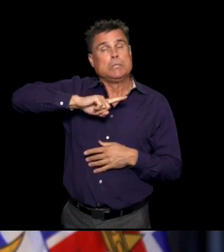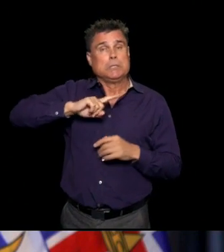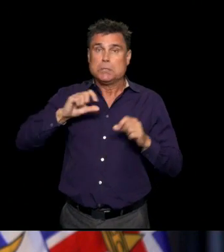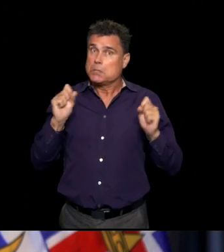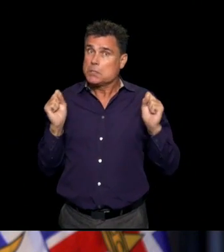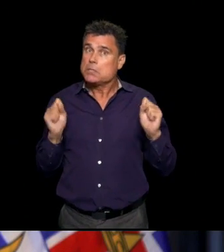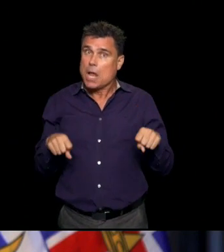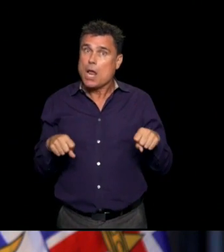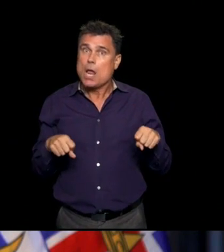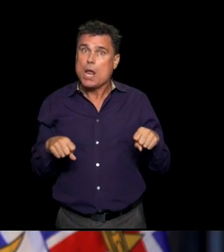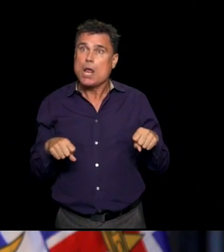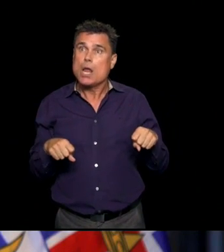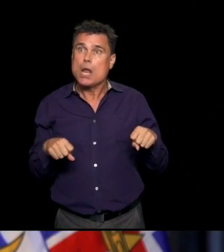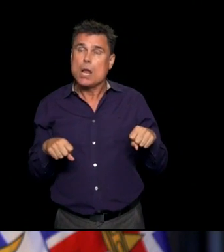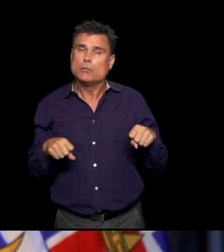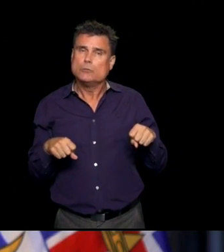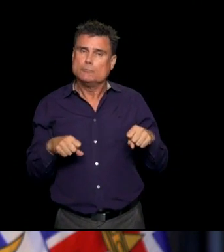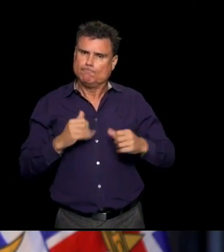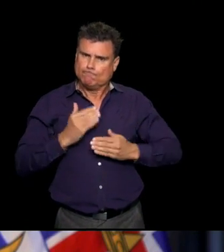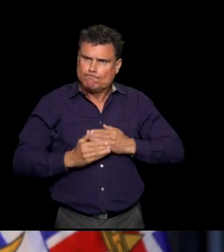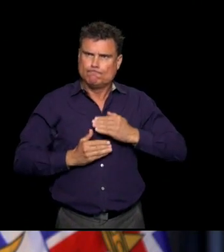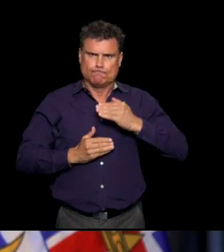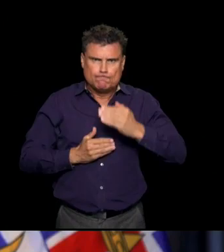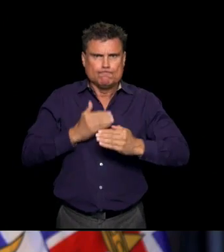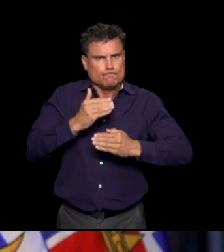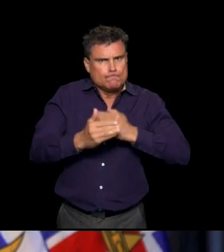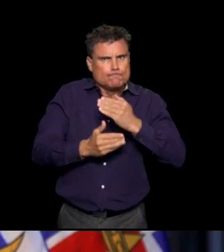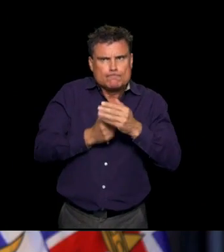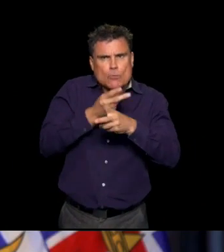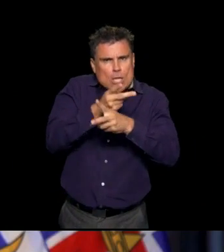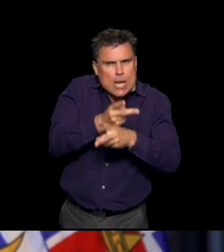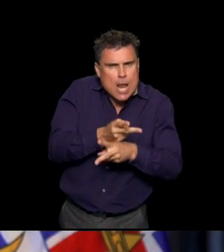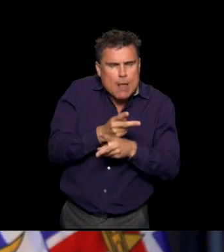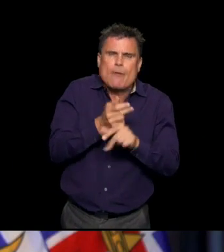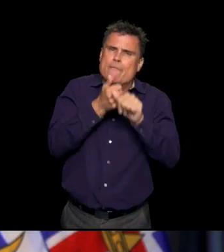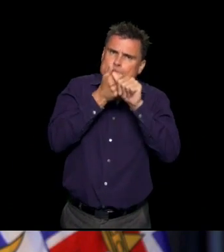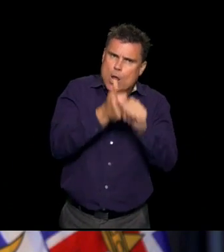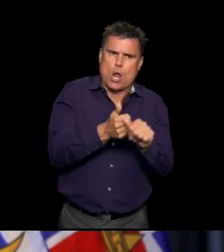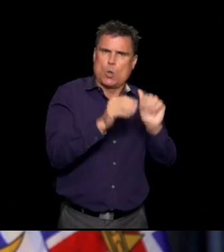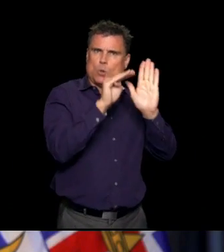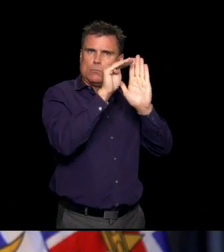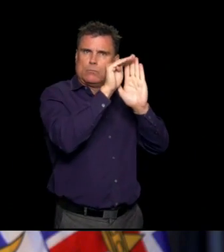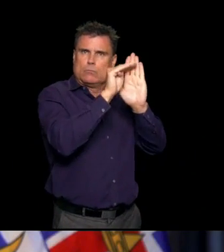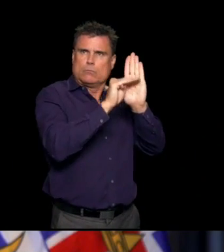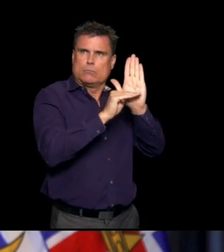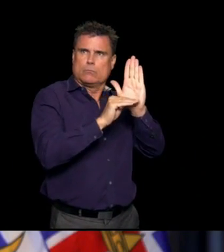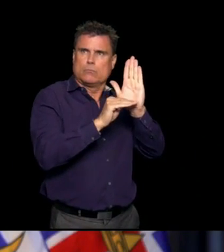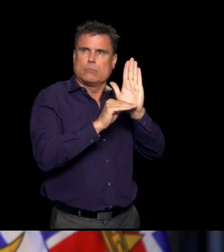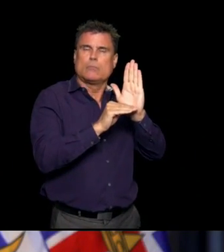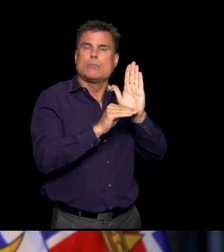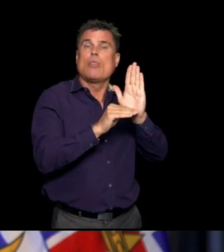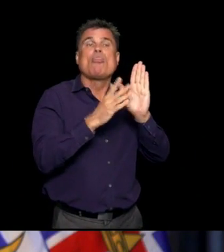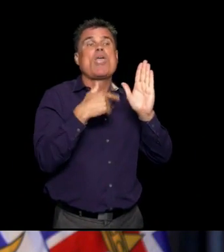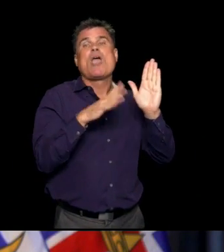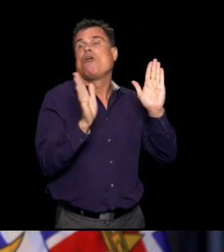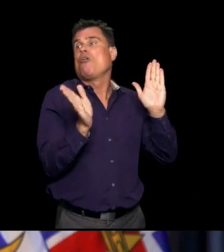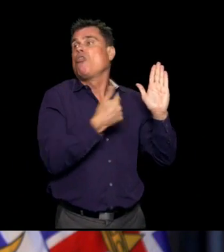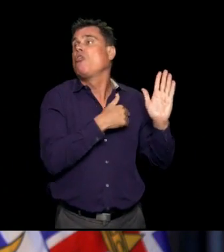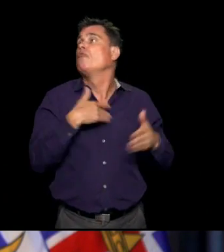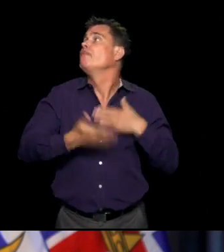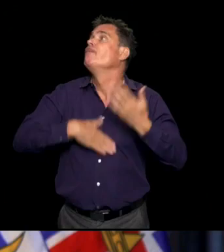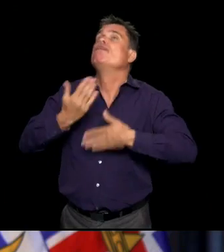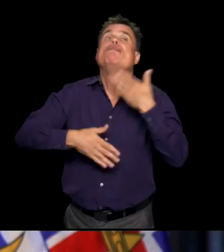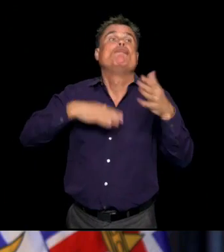when we're looking to detection and rapid response to compensate for not following the guidance that Dr. Henry and public health officials have